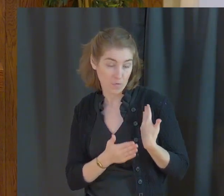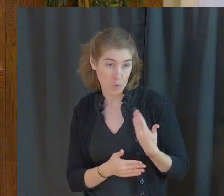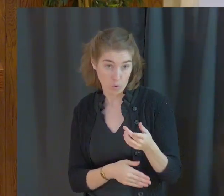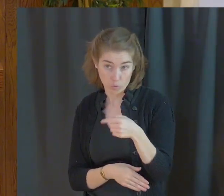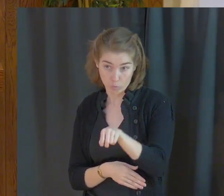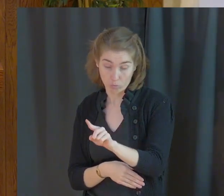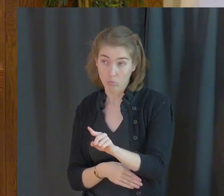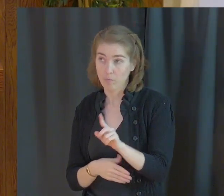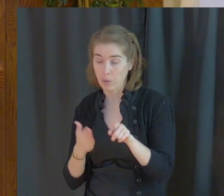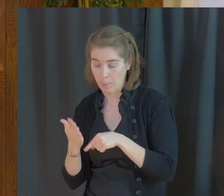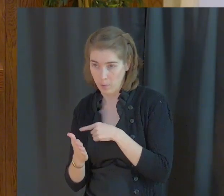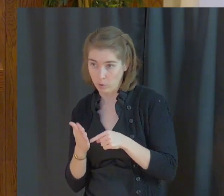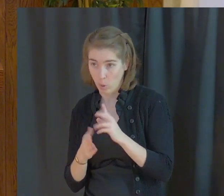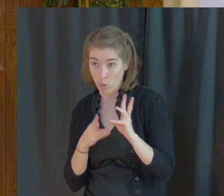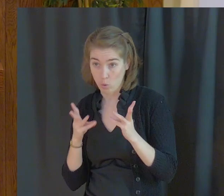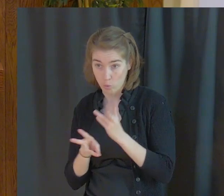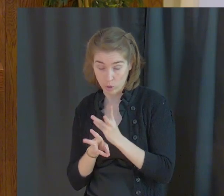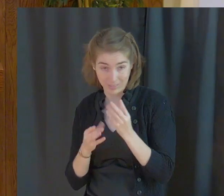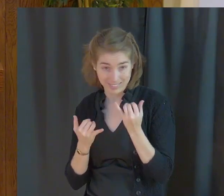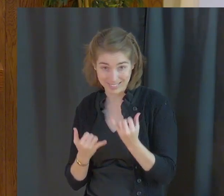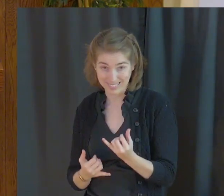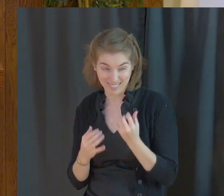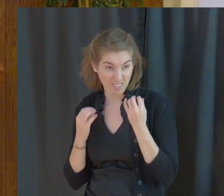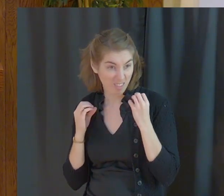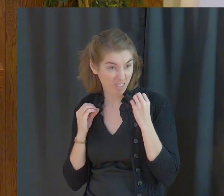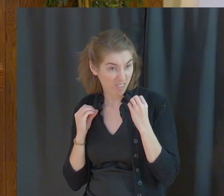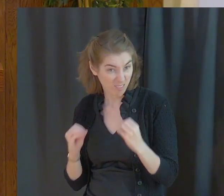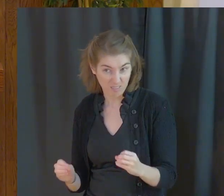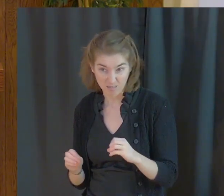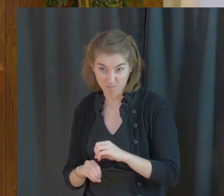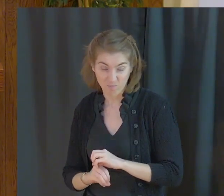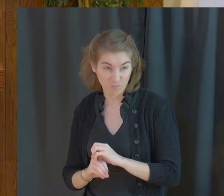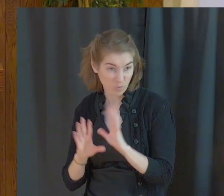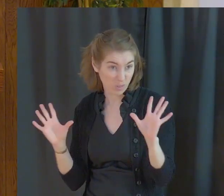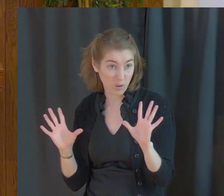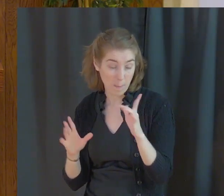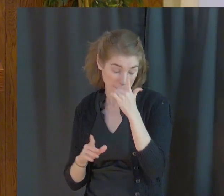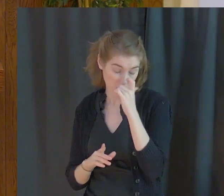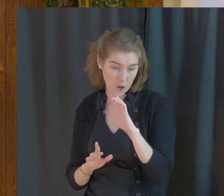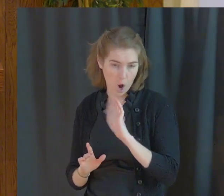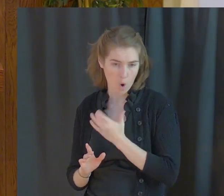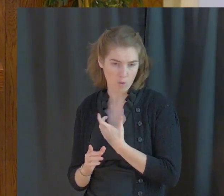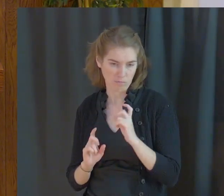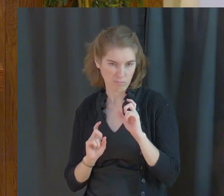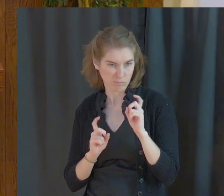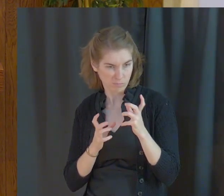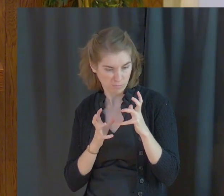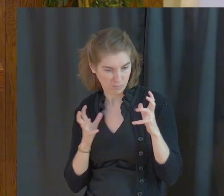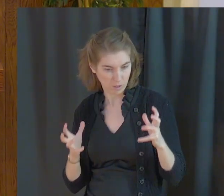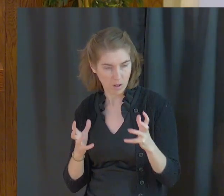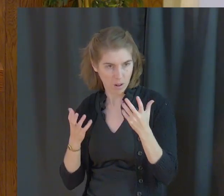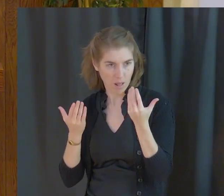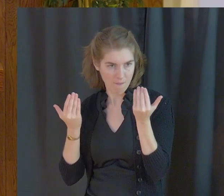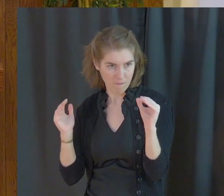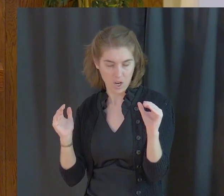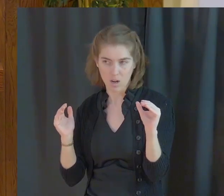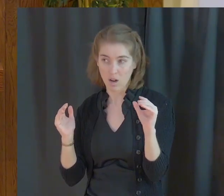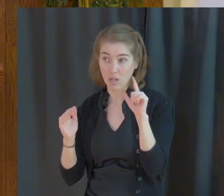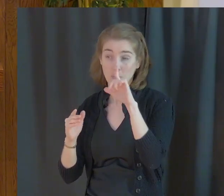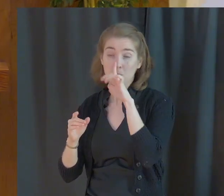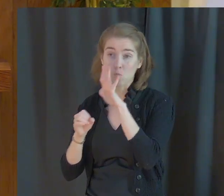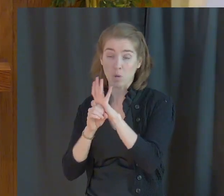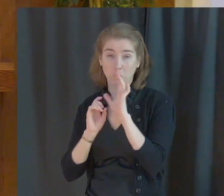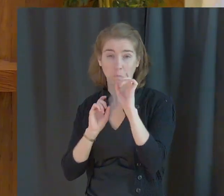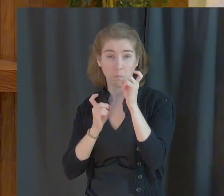Persecution in this world today is nothing because our reward is greater in heaven and it's his promised